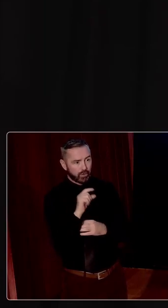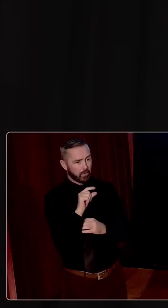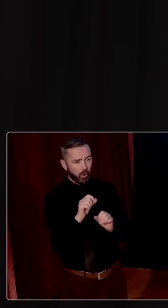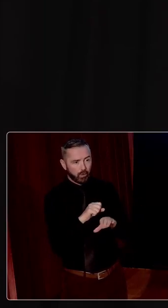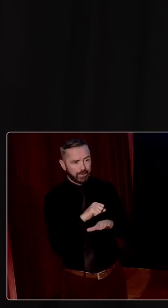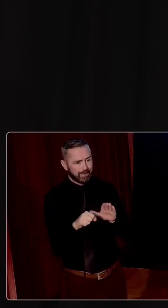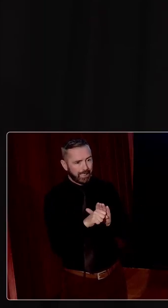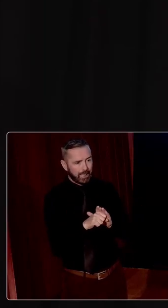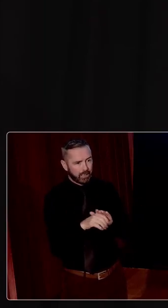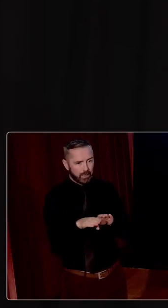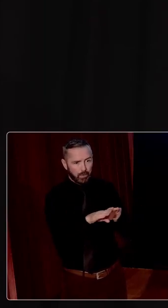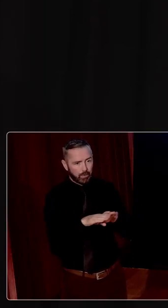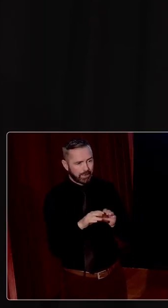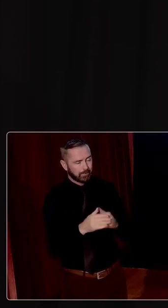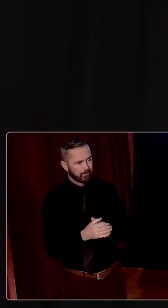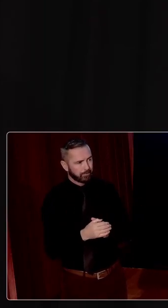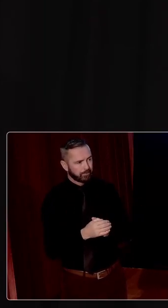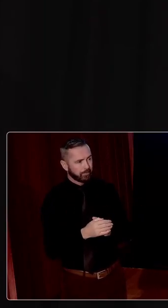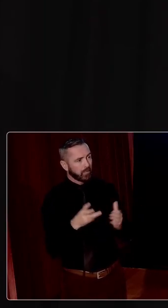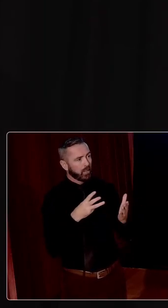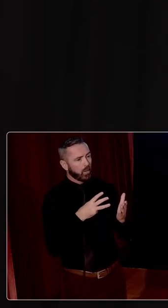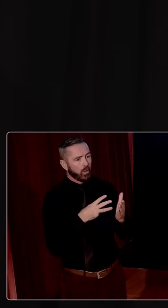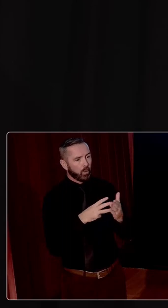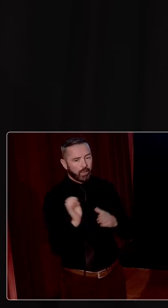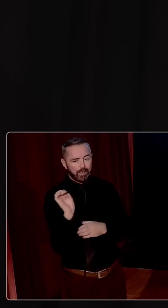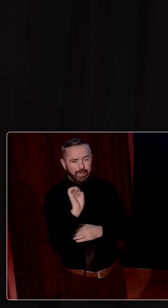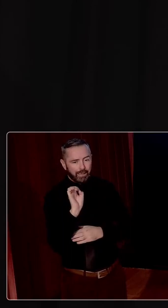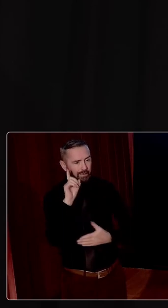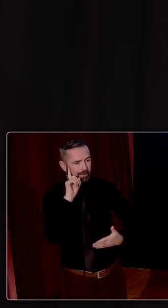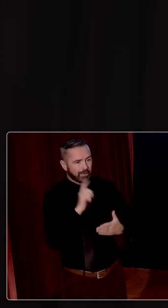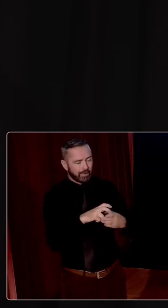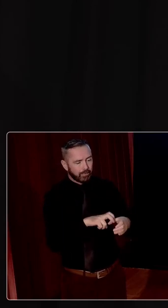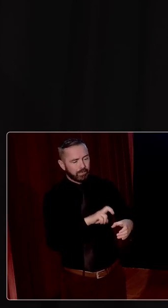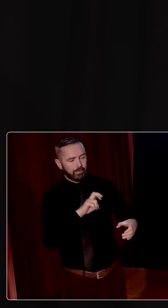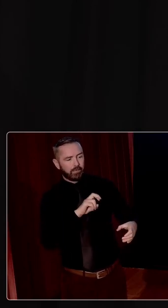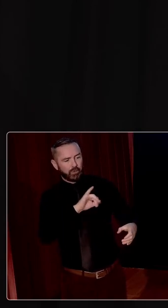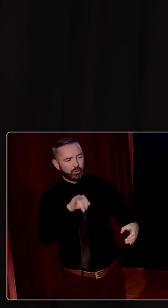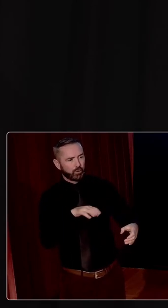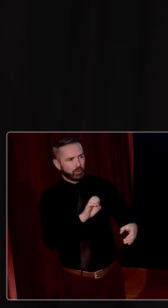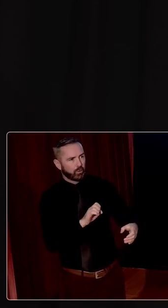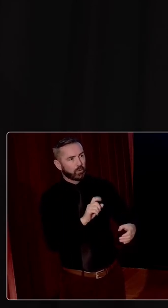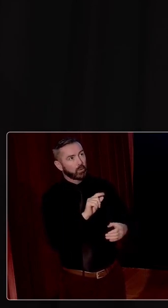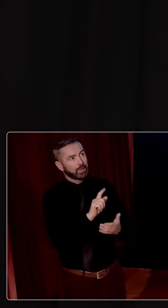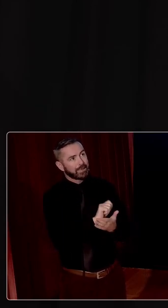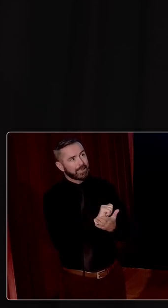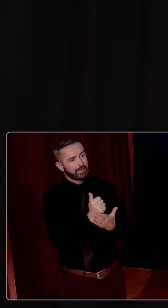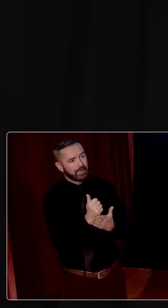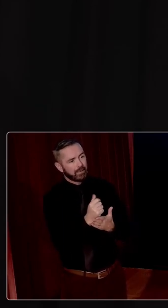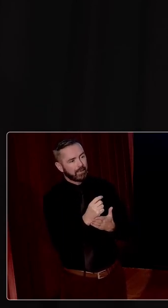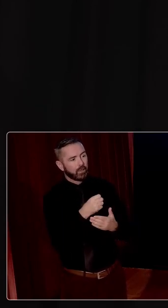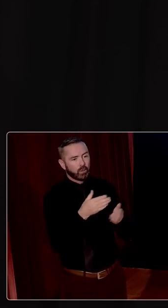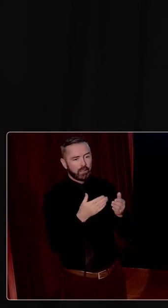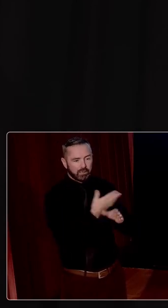When the British decided to leave in June 16 to the